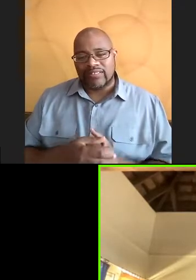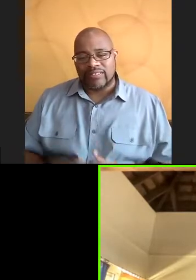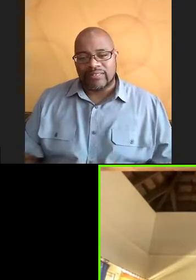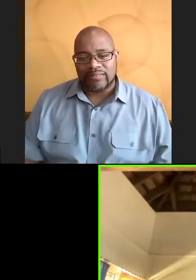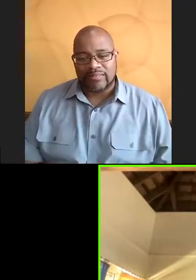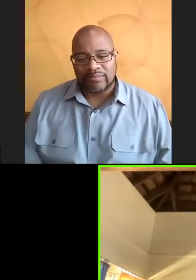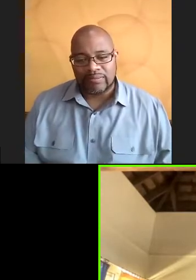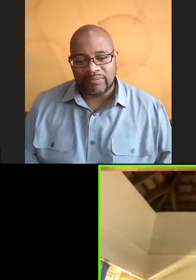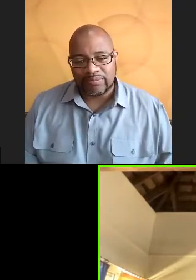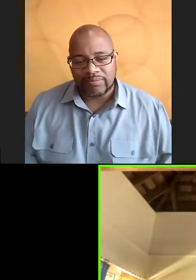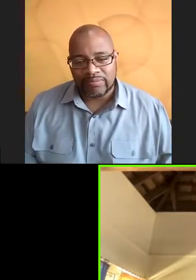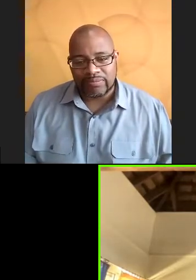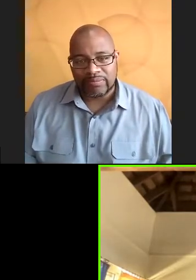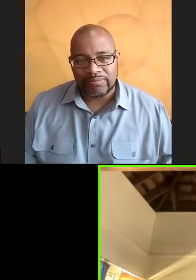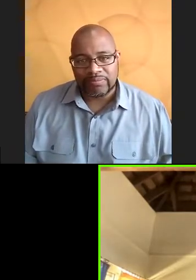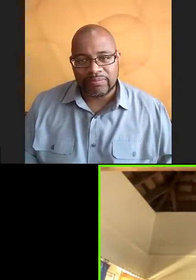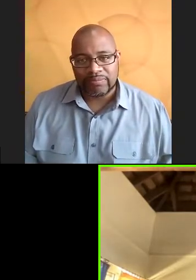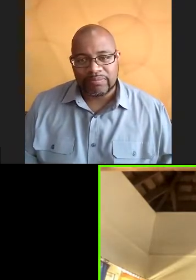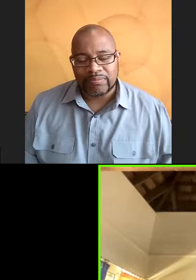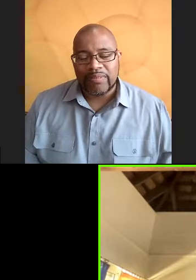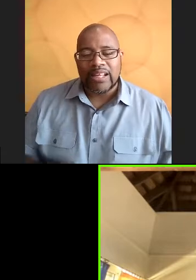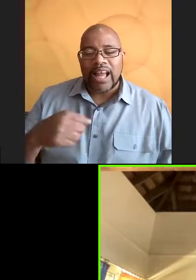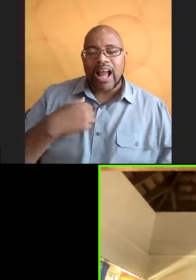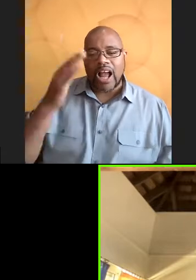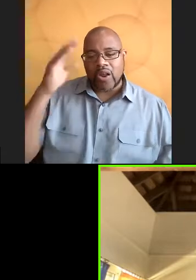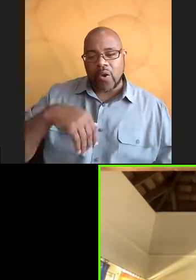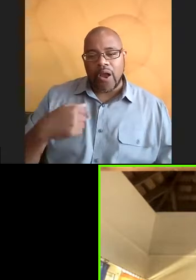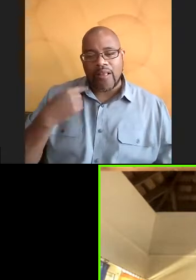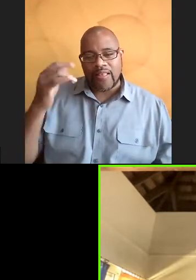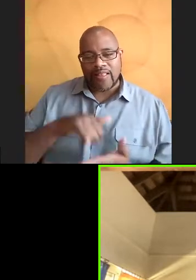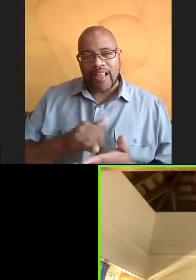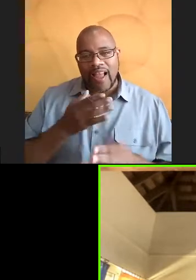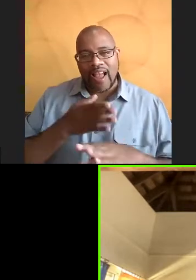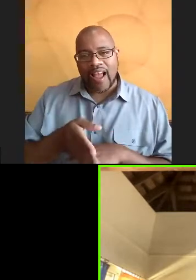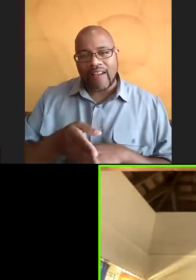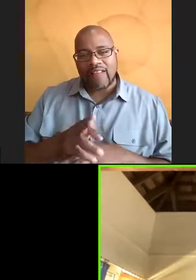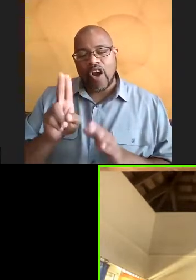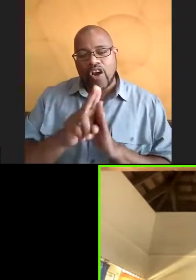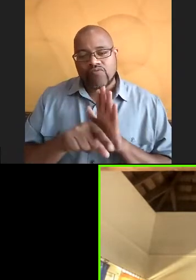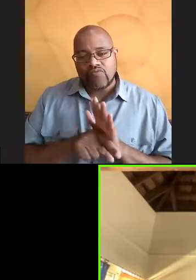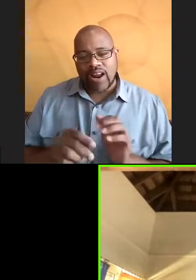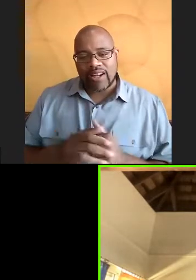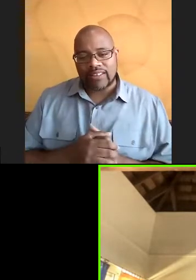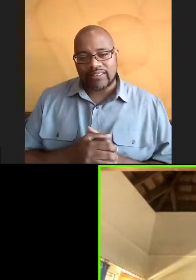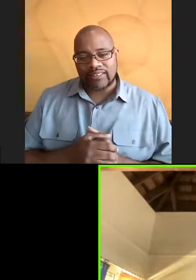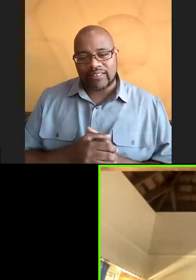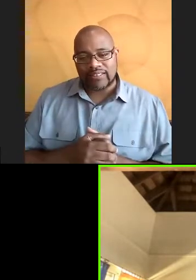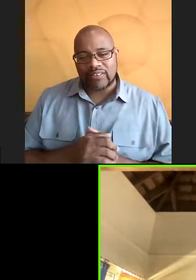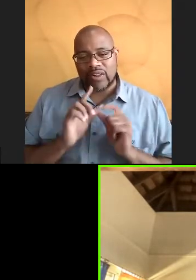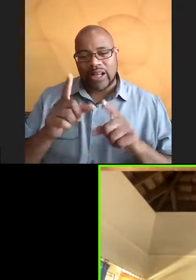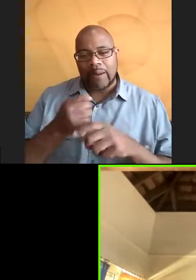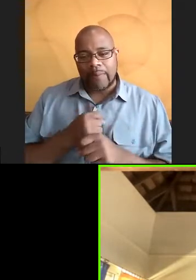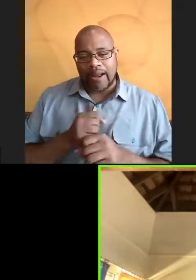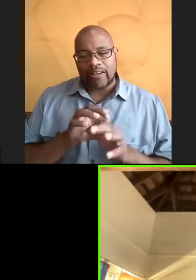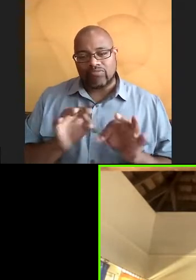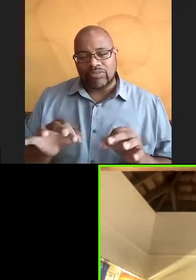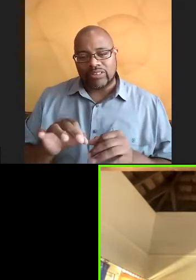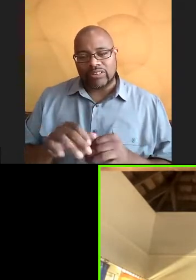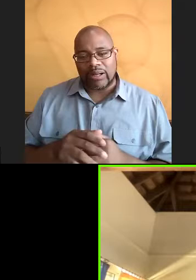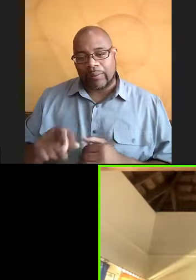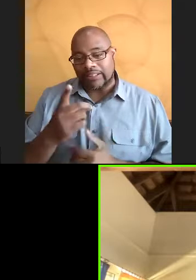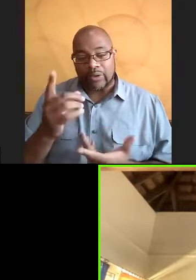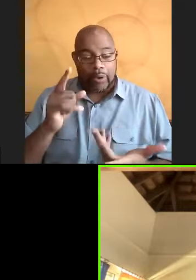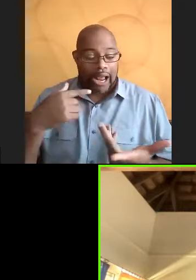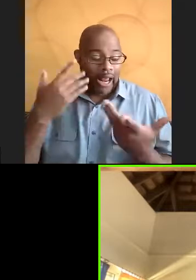Yeah, so I know, I think after undergrad, I'm going to go get my PhD. I don't know where